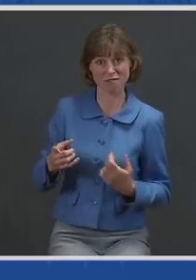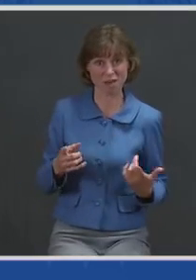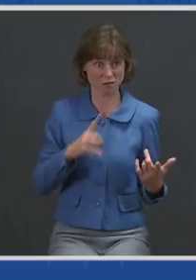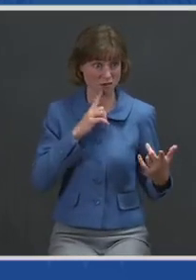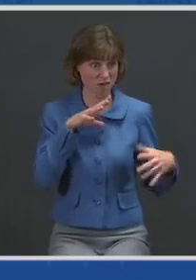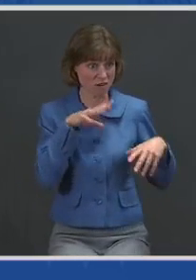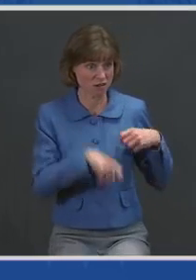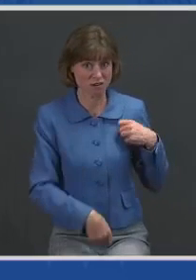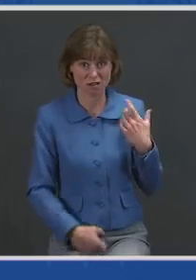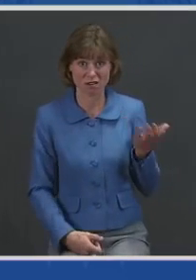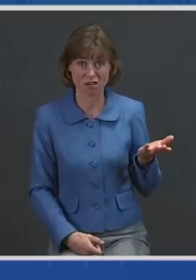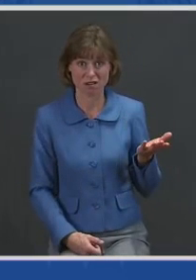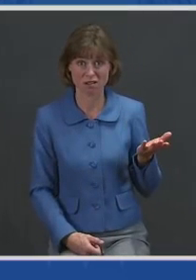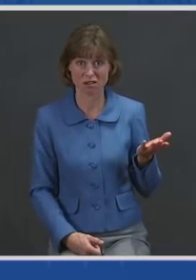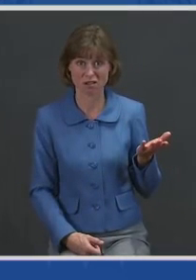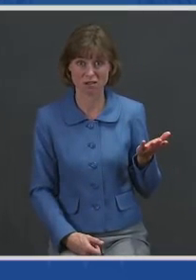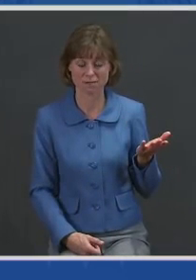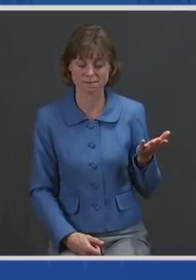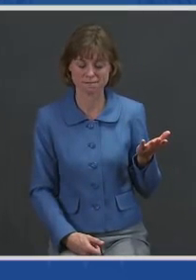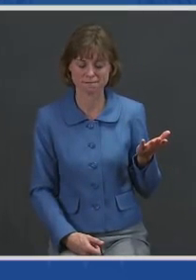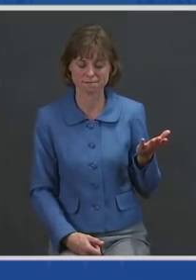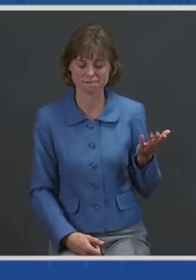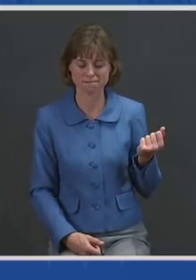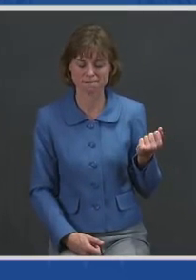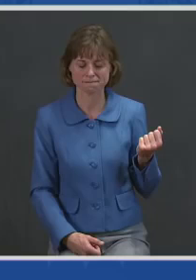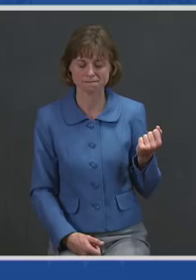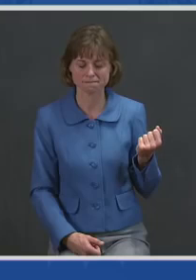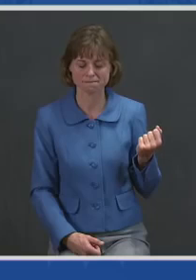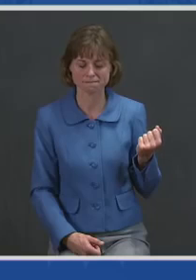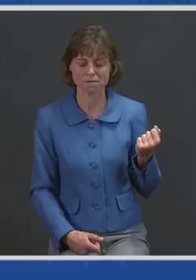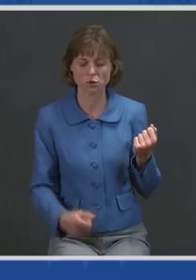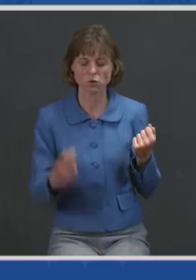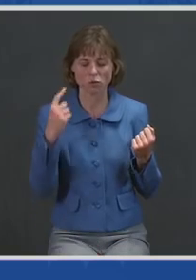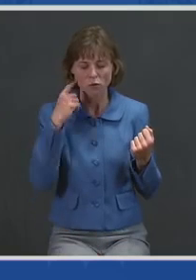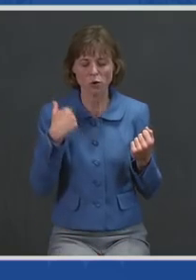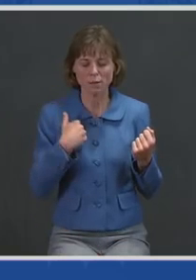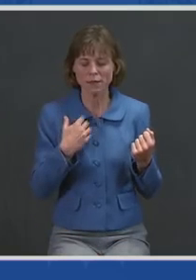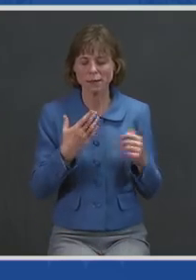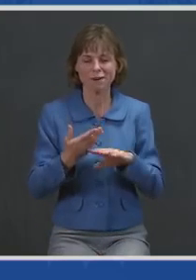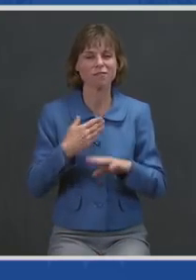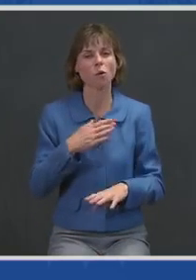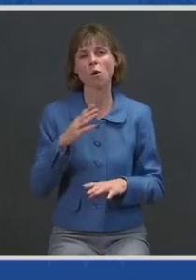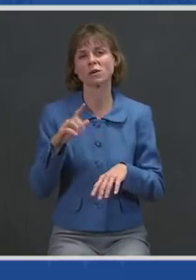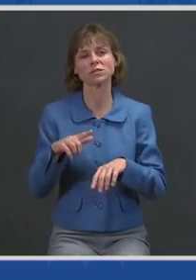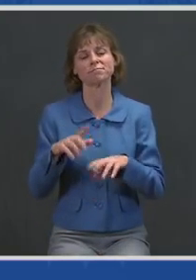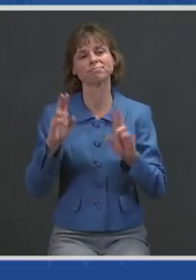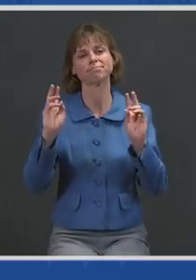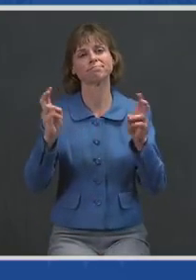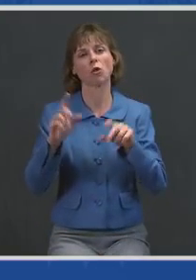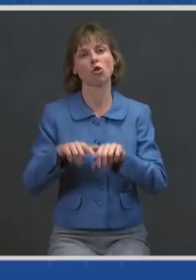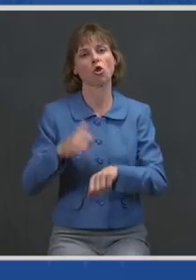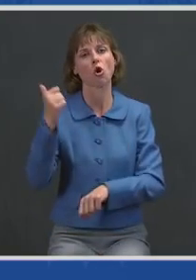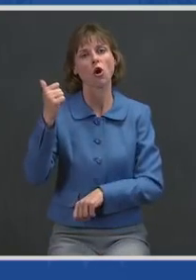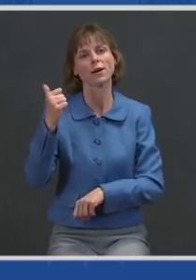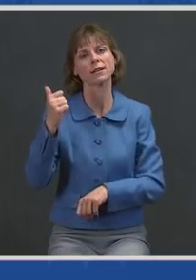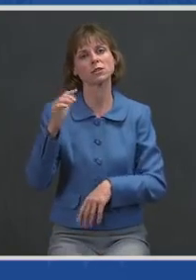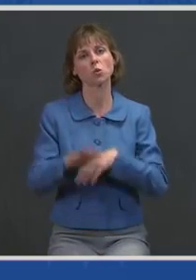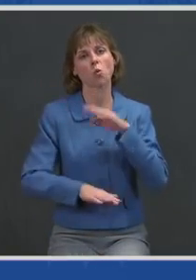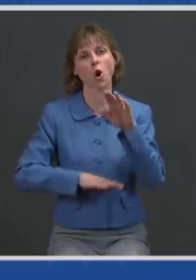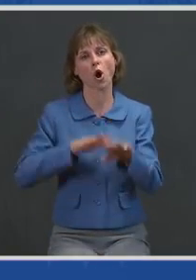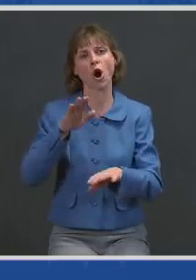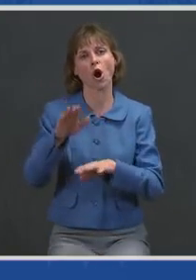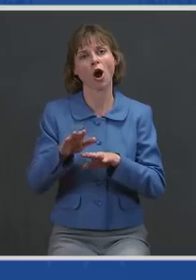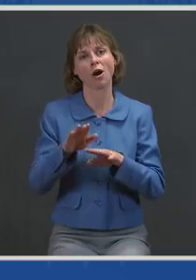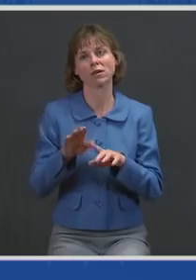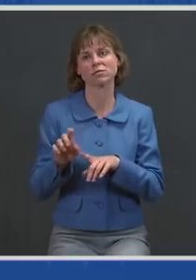You know, you've often heard me say before, I talk about the longest walk any parent can make is up a short